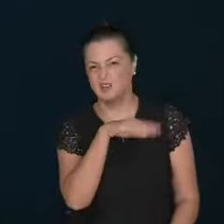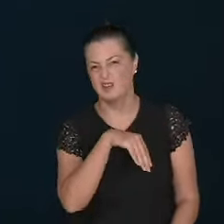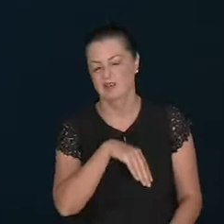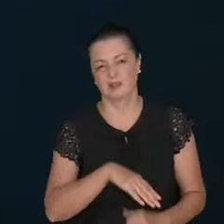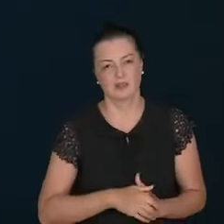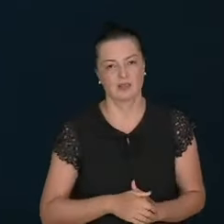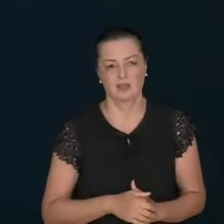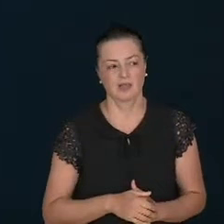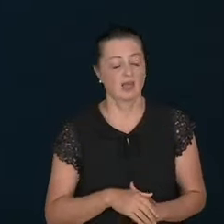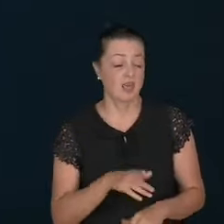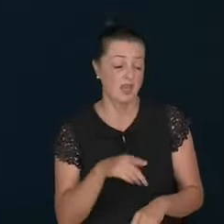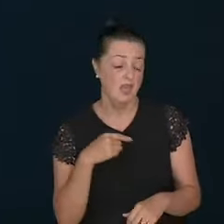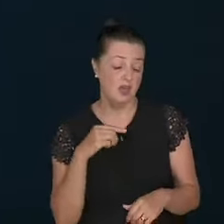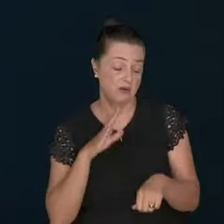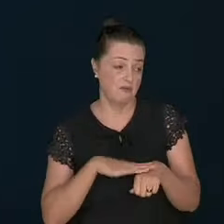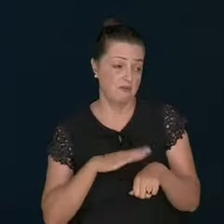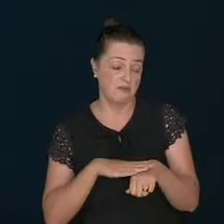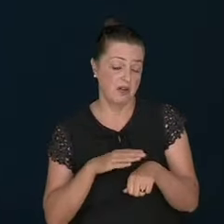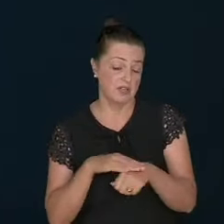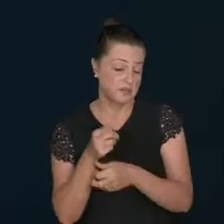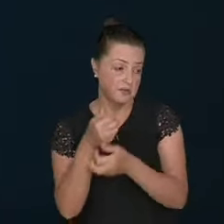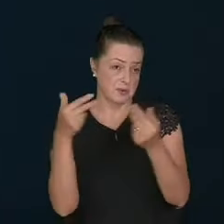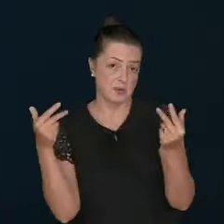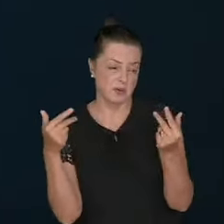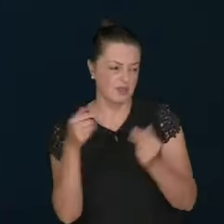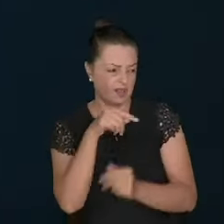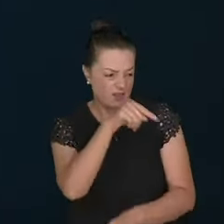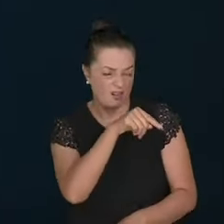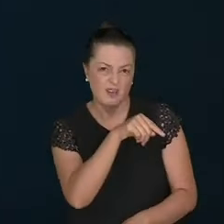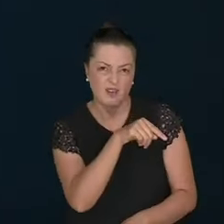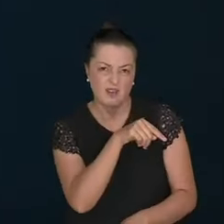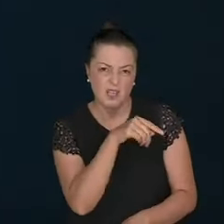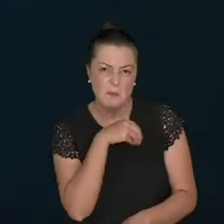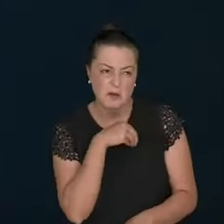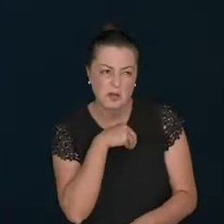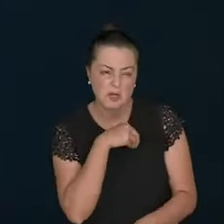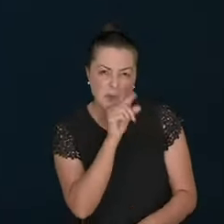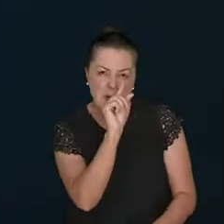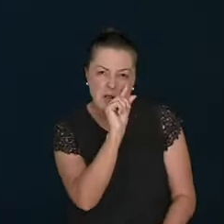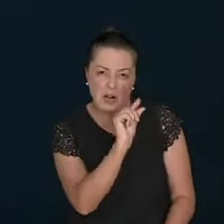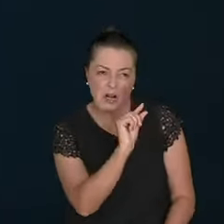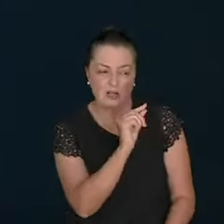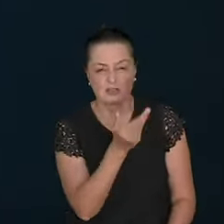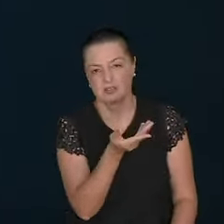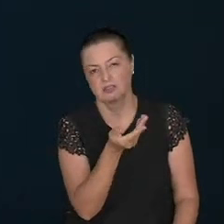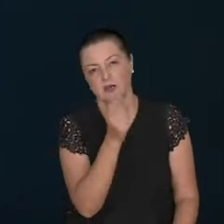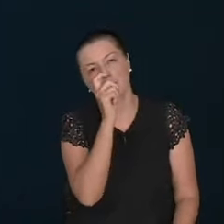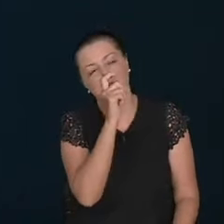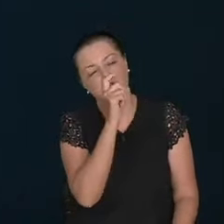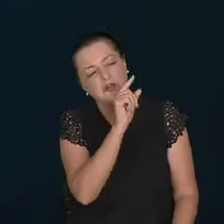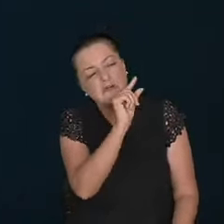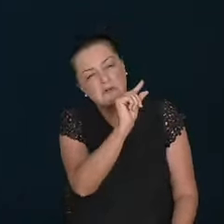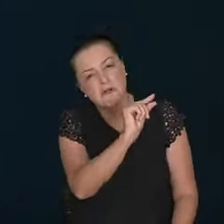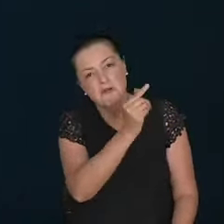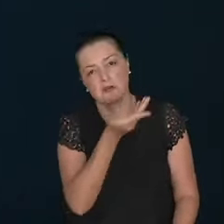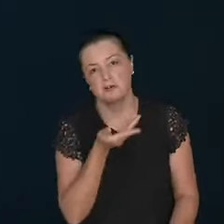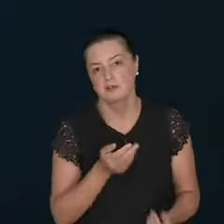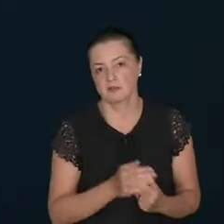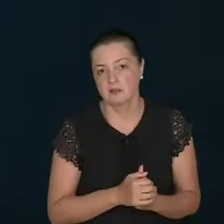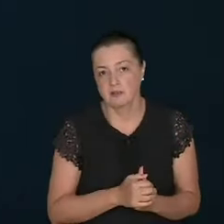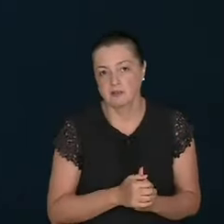small thing. I do so many things. I'm. This is nothing. This is small. Understand. It's a small lie.